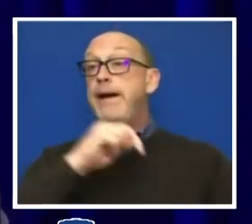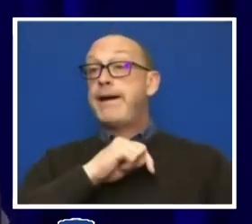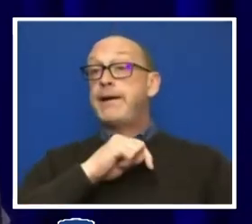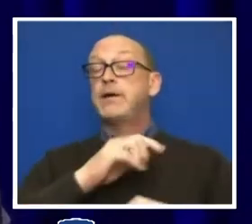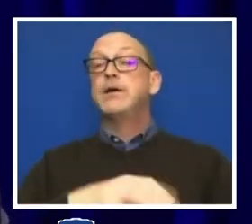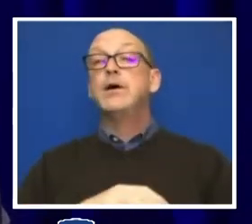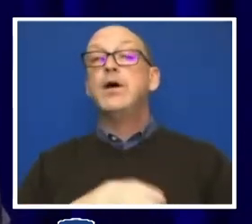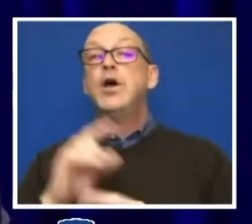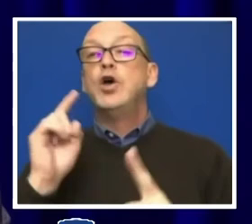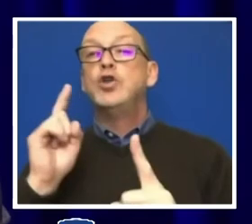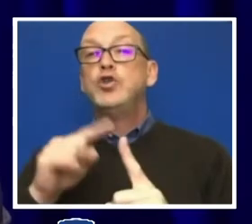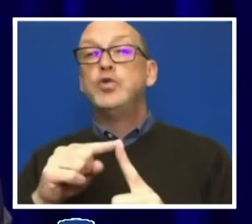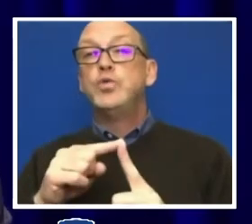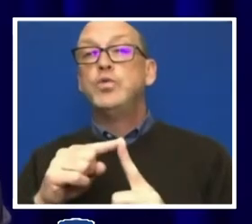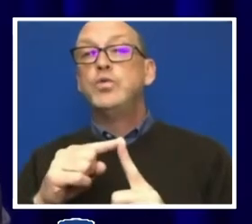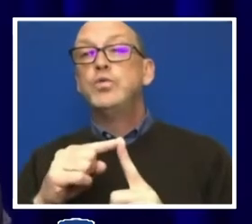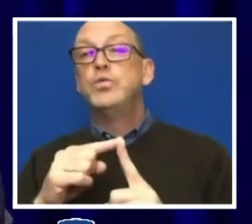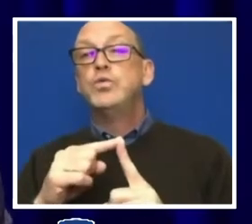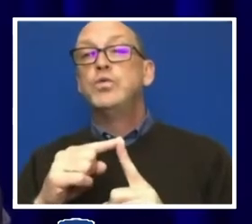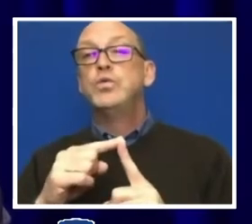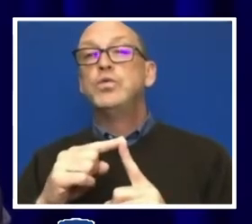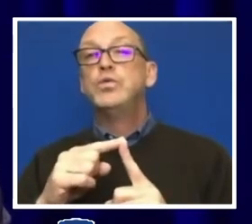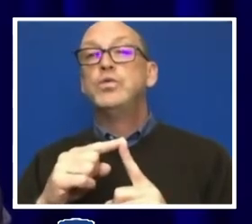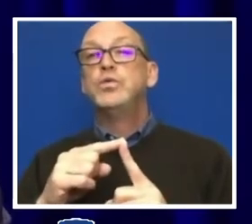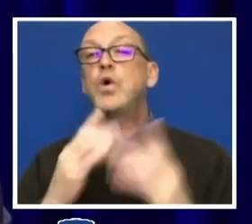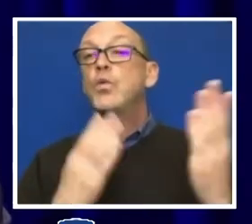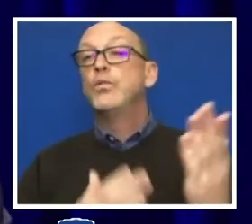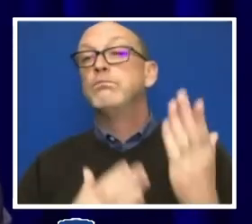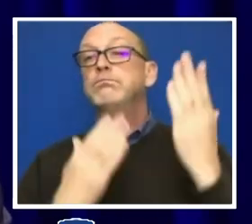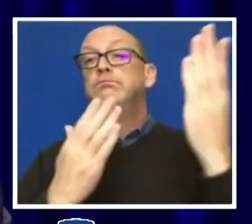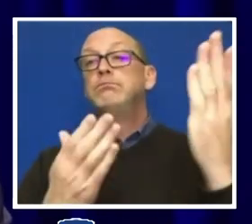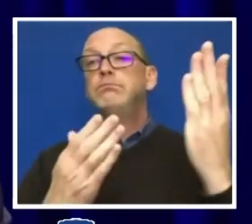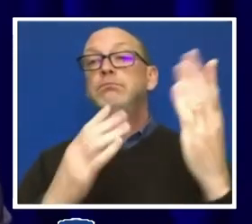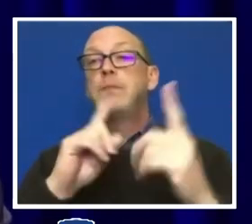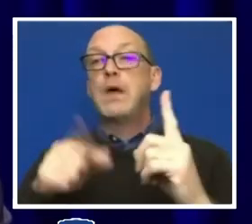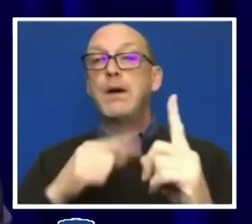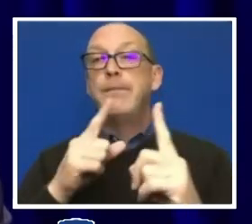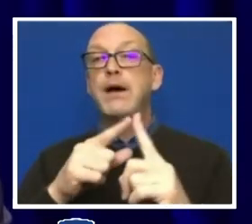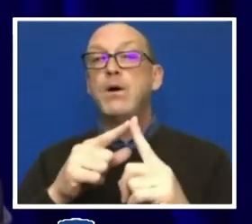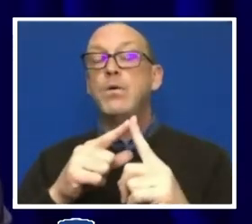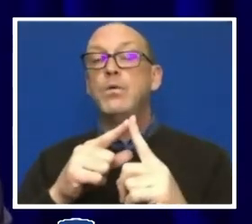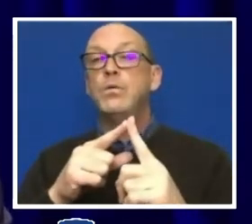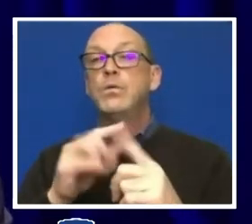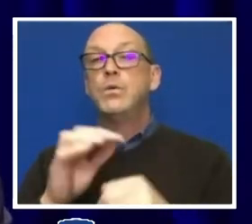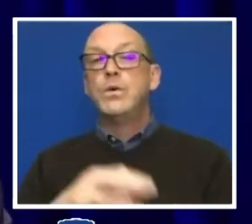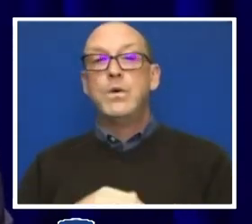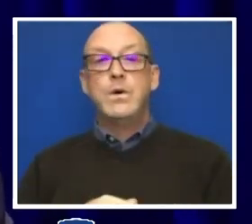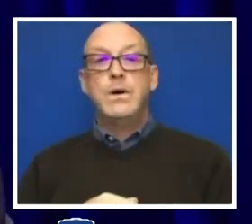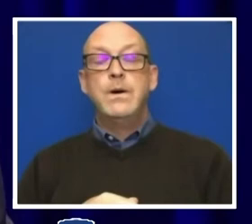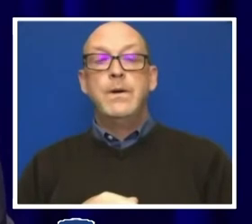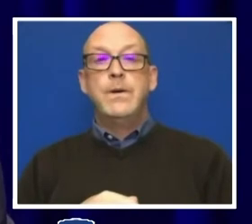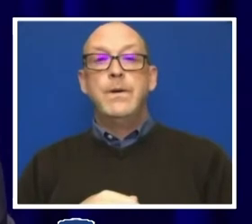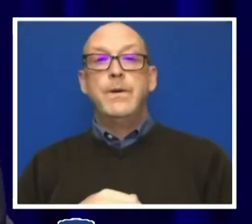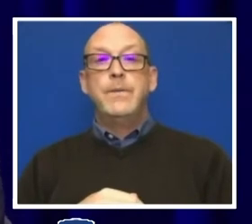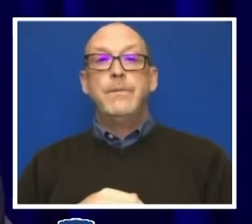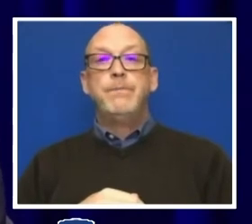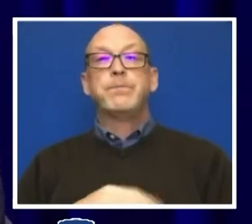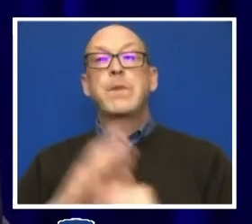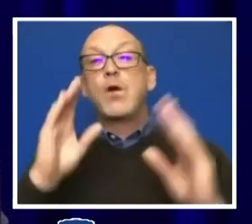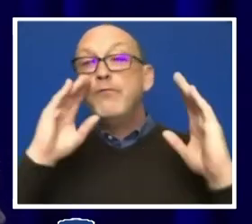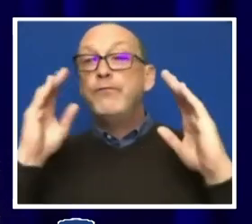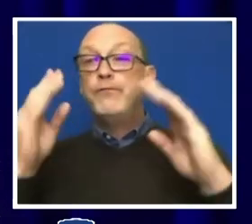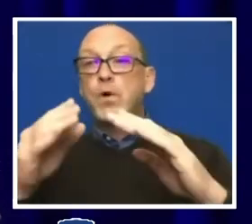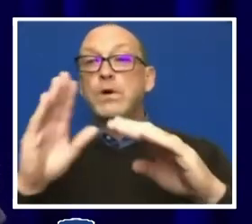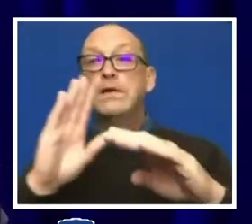the to the recommendation about the about the focus on a